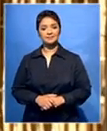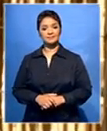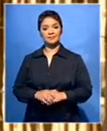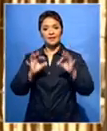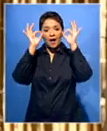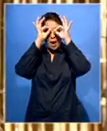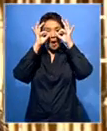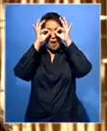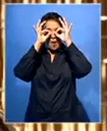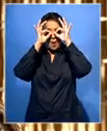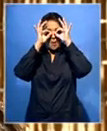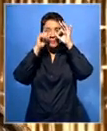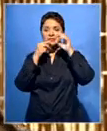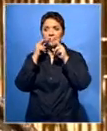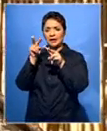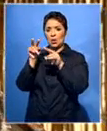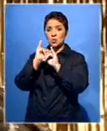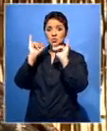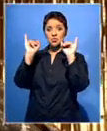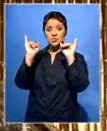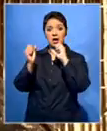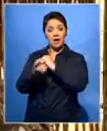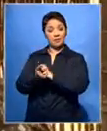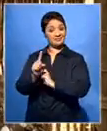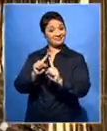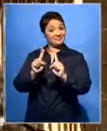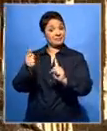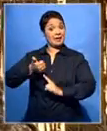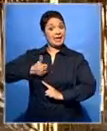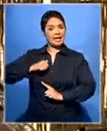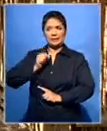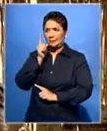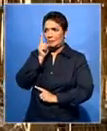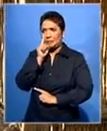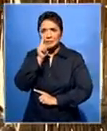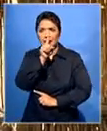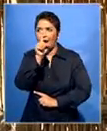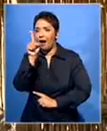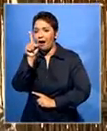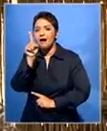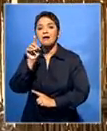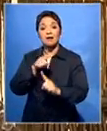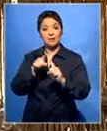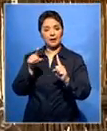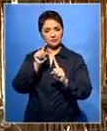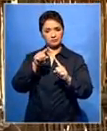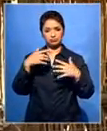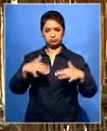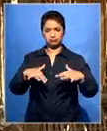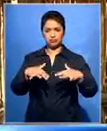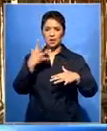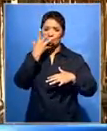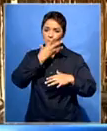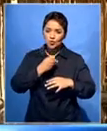They're often perceived as a bad omen. That's if you're lucky enough to spot one of them. But these exotic feathered creatures